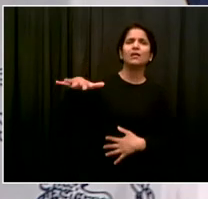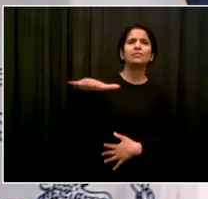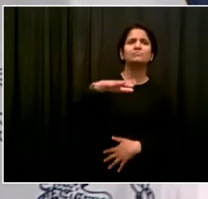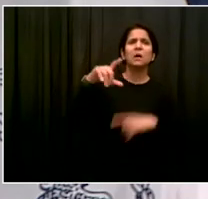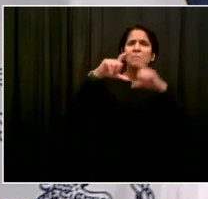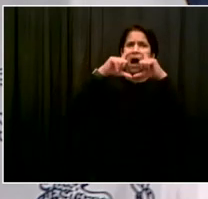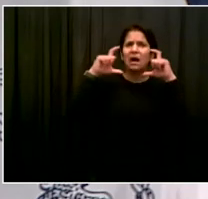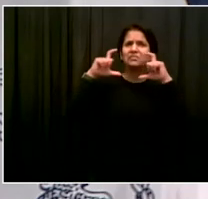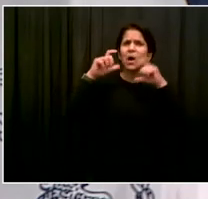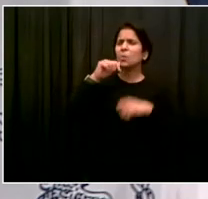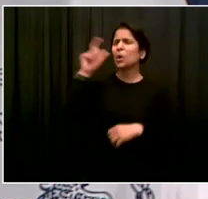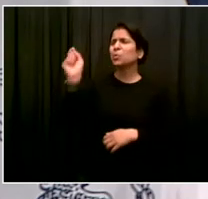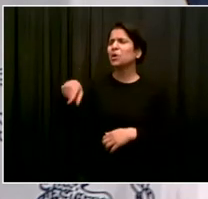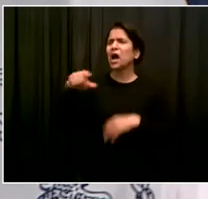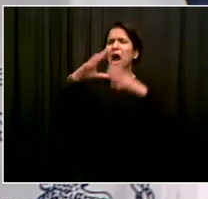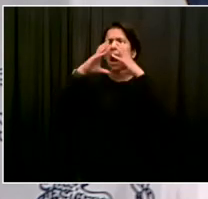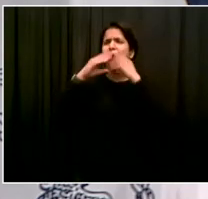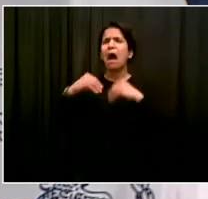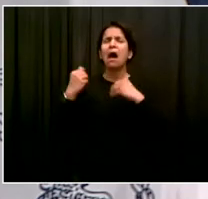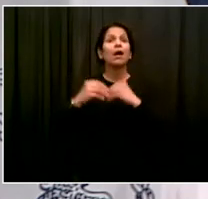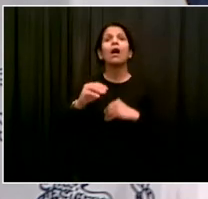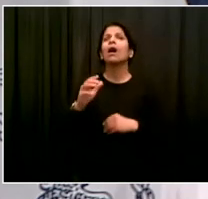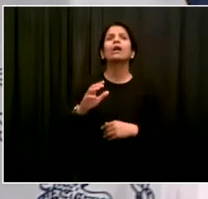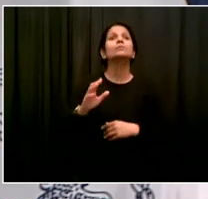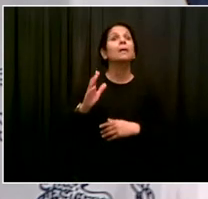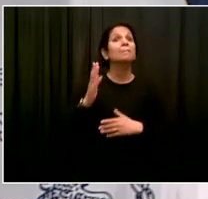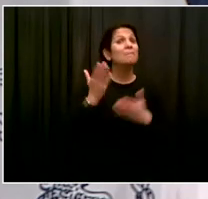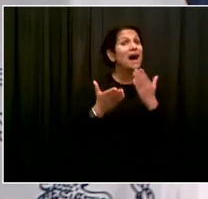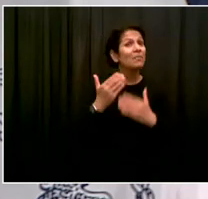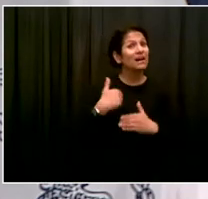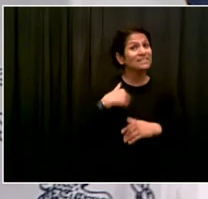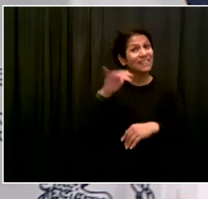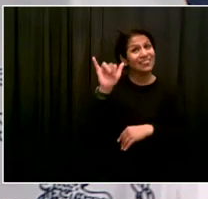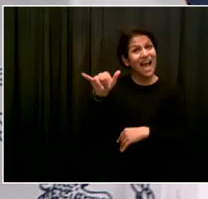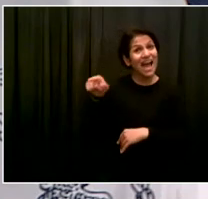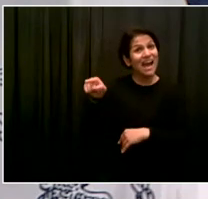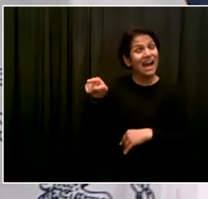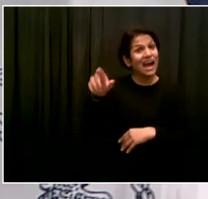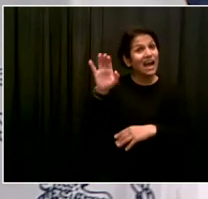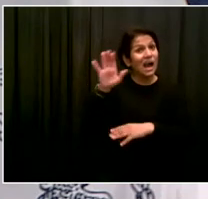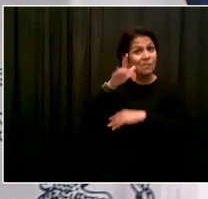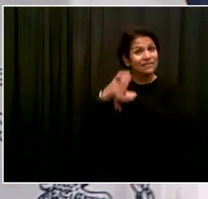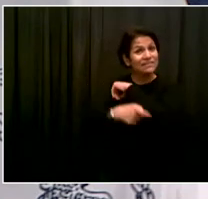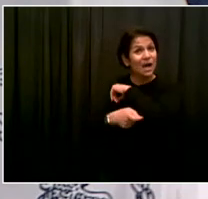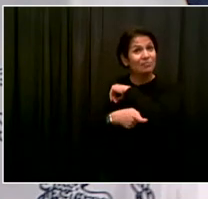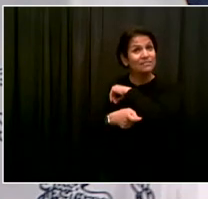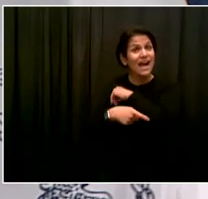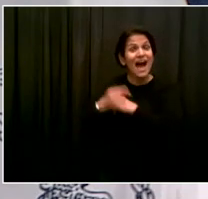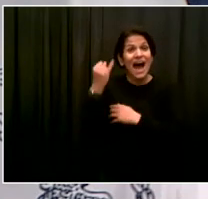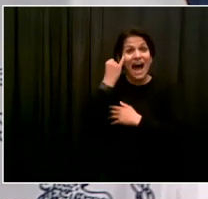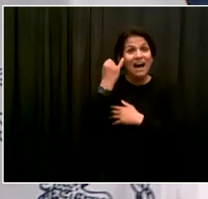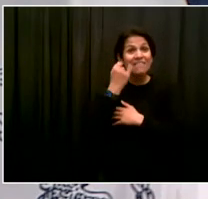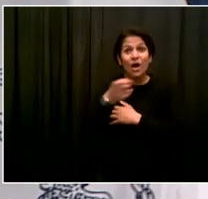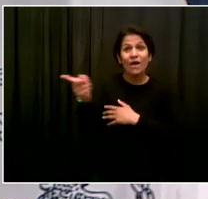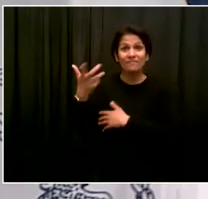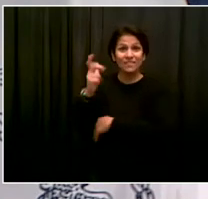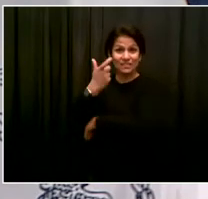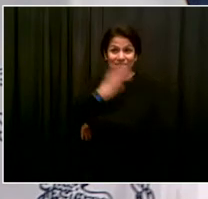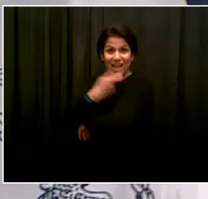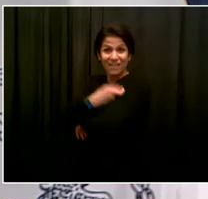hold out as sort of a carrot to get people to get vaccinated, that if you all get vaccinated, if we reach a certain number,